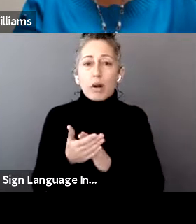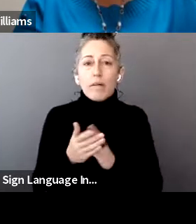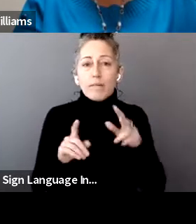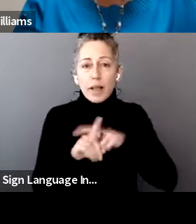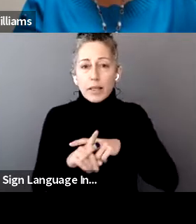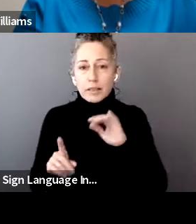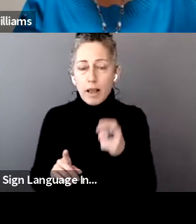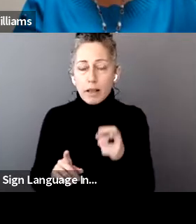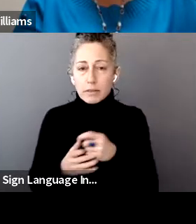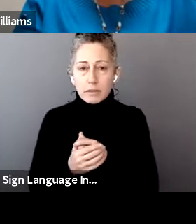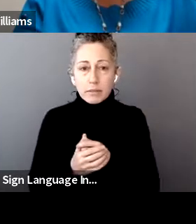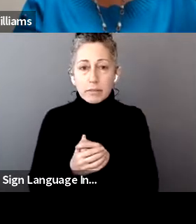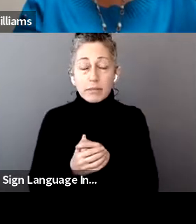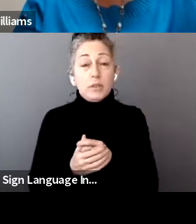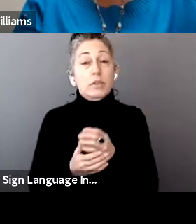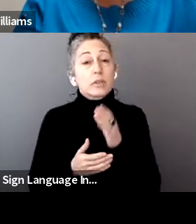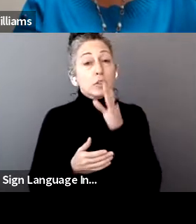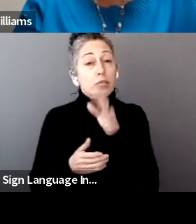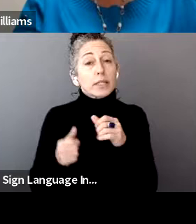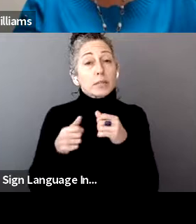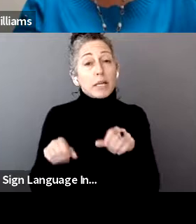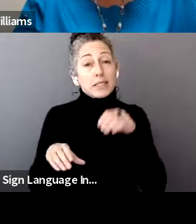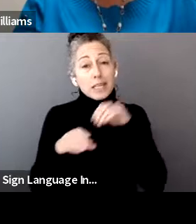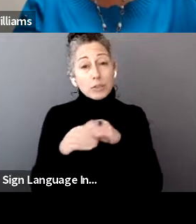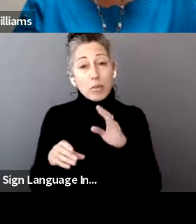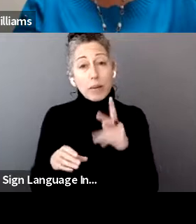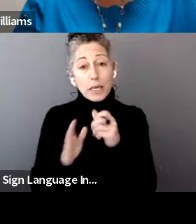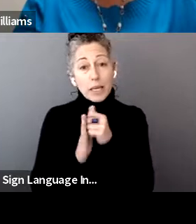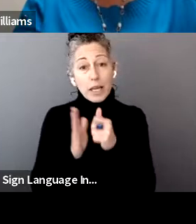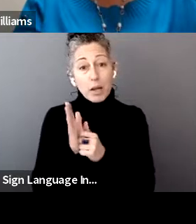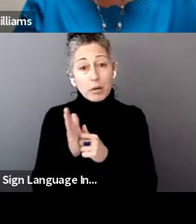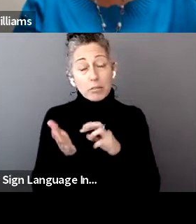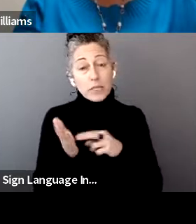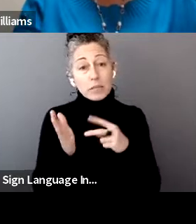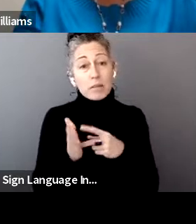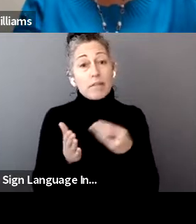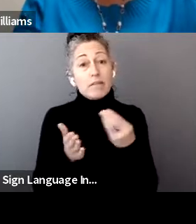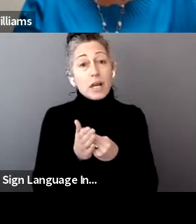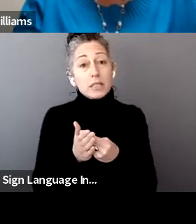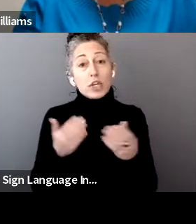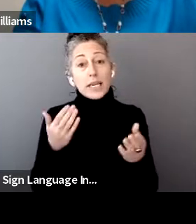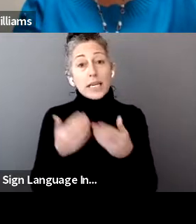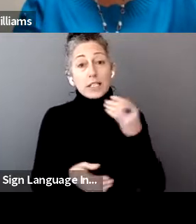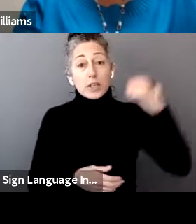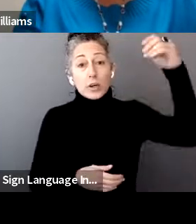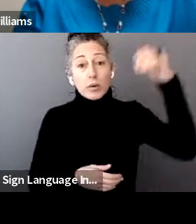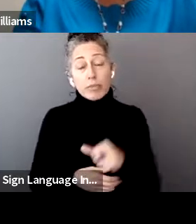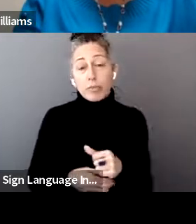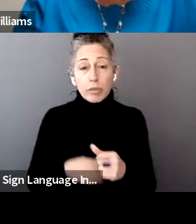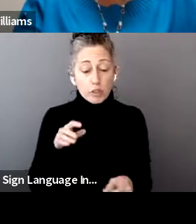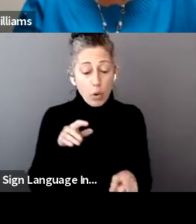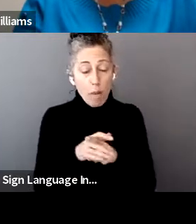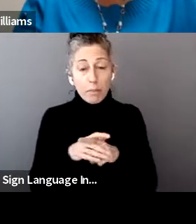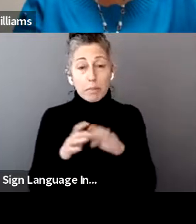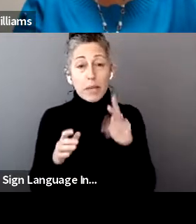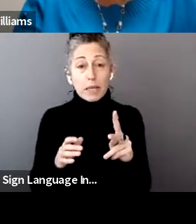because direct deposit of those funds into a bank account will allow you to receive the funds faster, more safely and